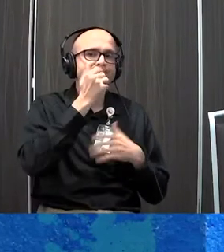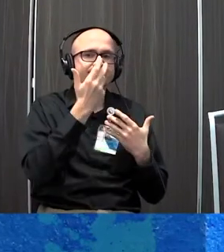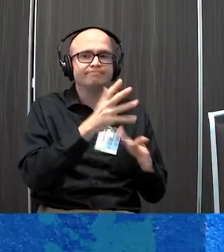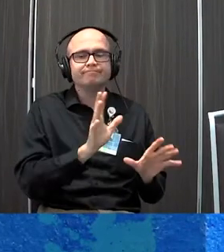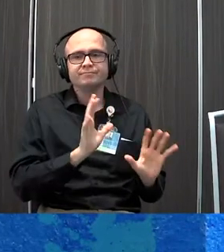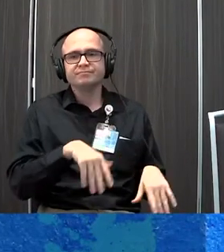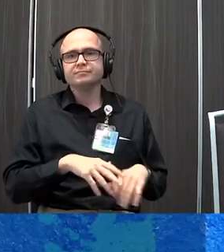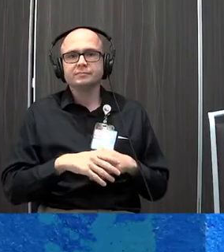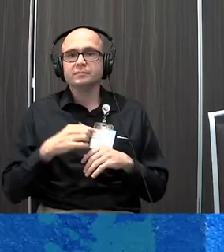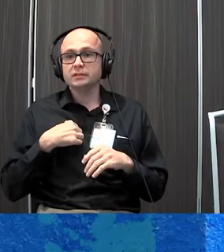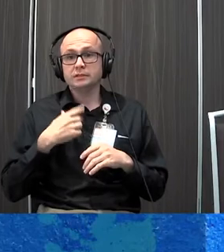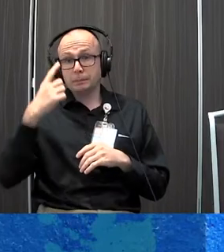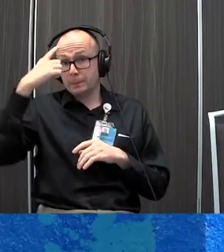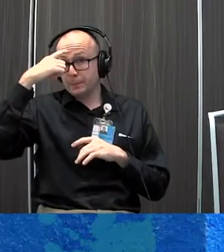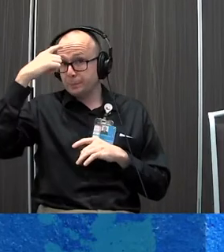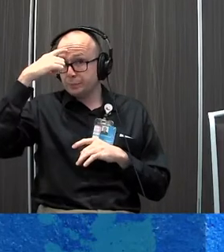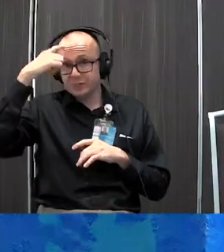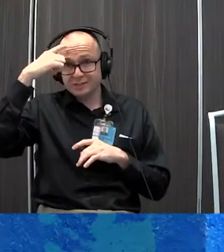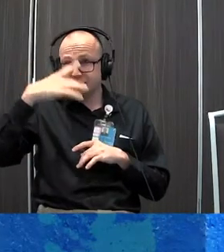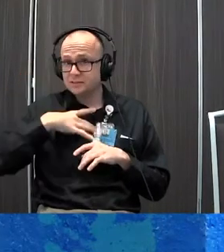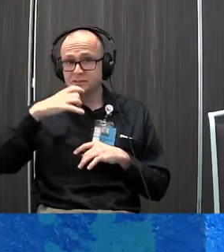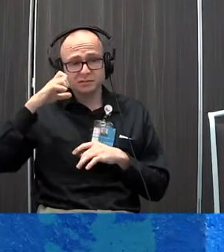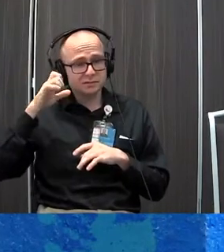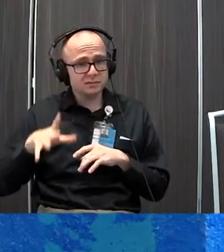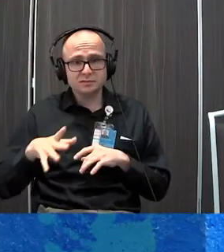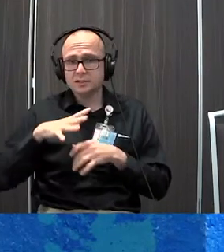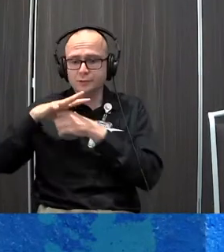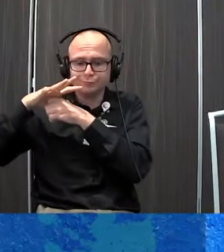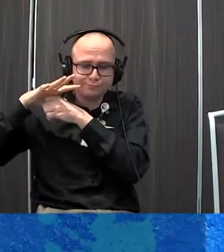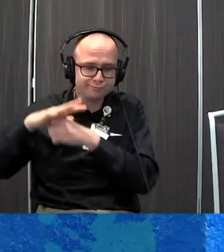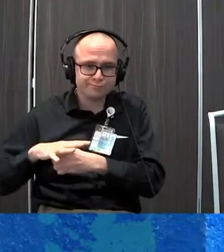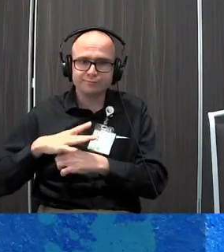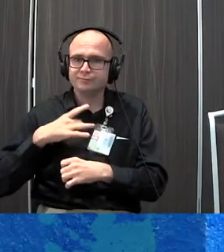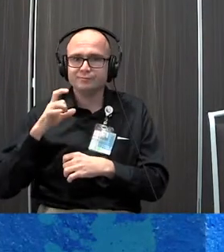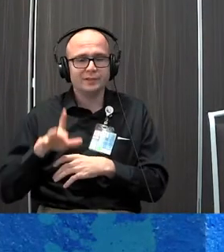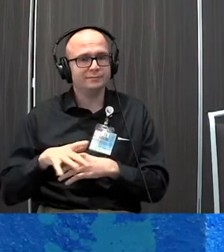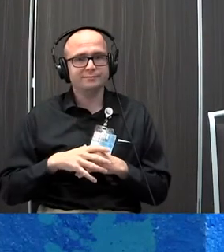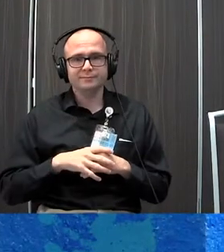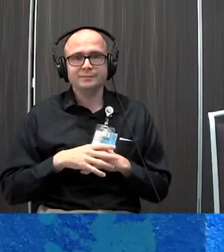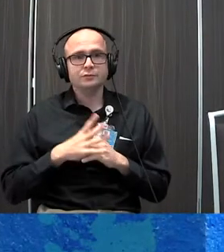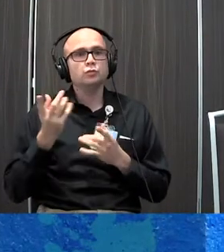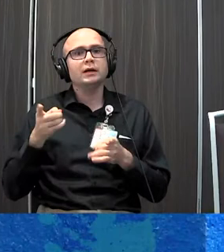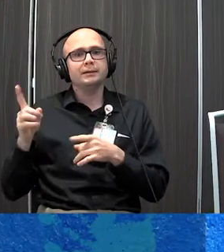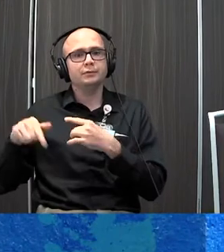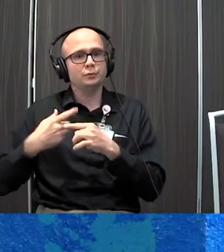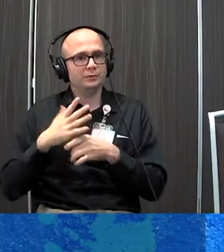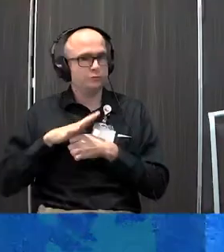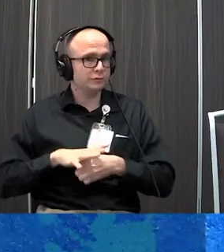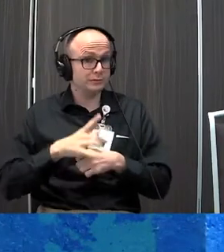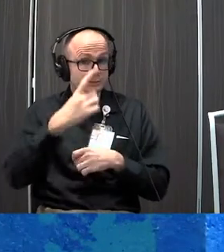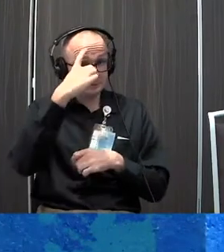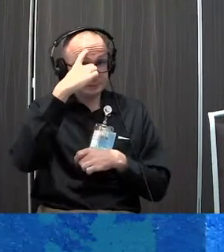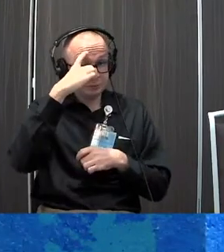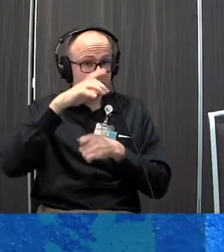from a physiologic standpoint, the brain doesn't like high levels of stress. And we're going to talk a little bit more about what happens when we're stressed. But brain